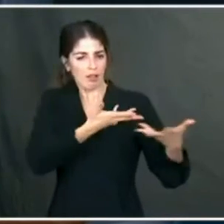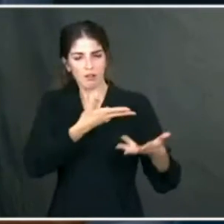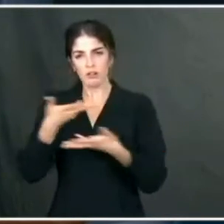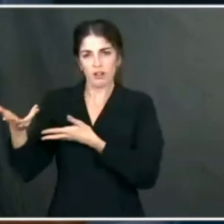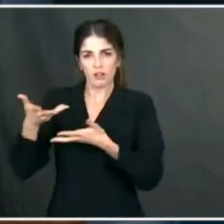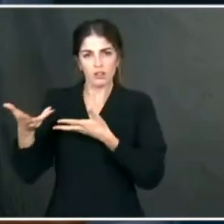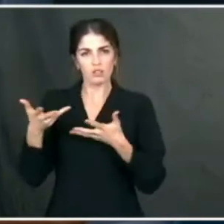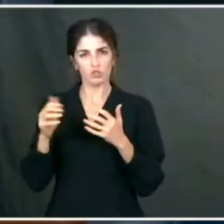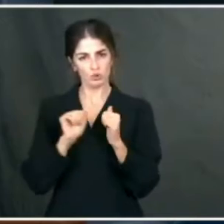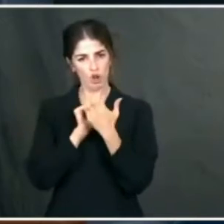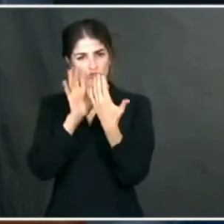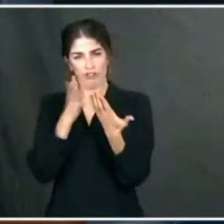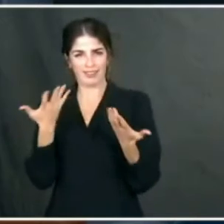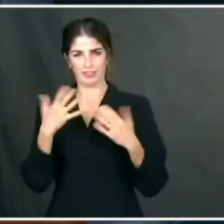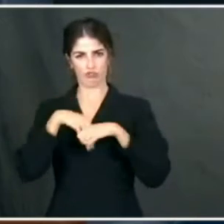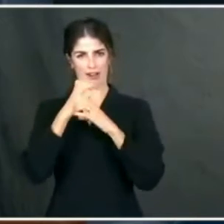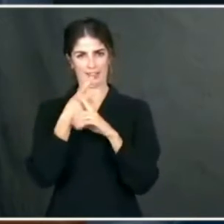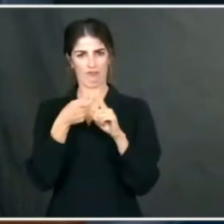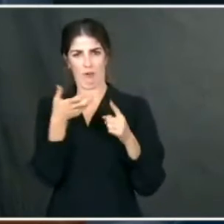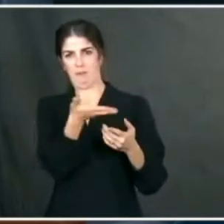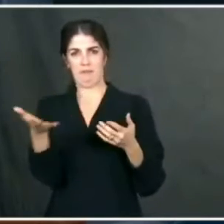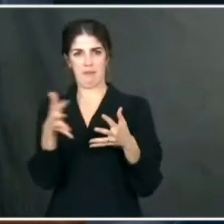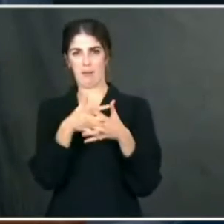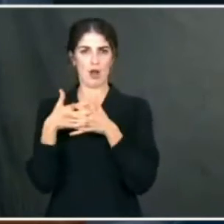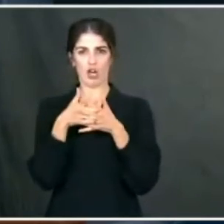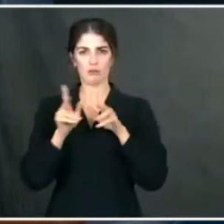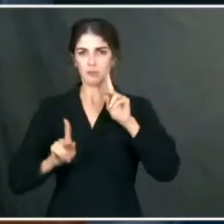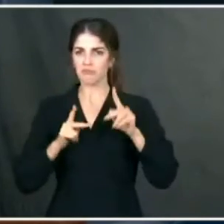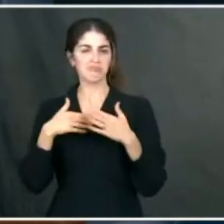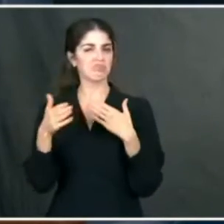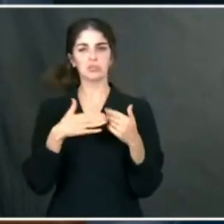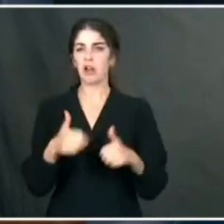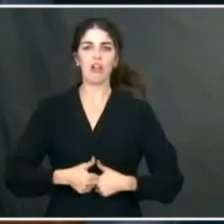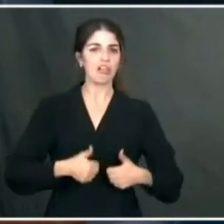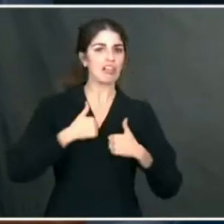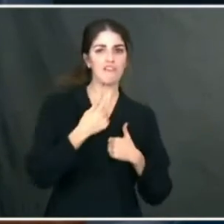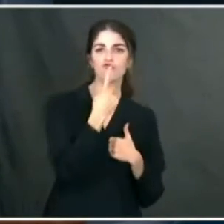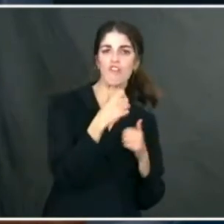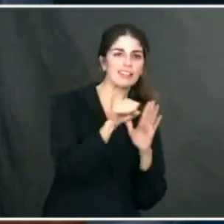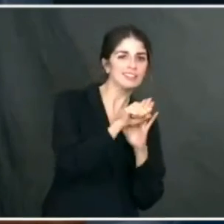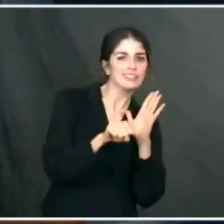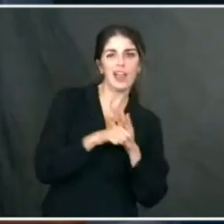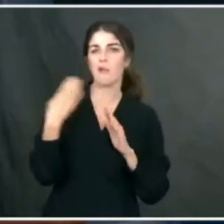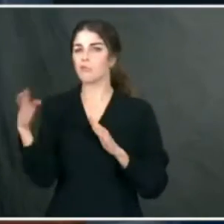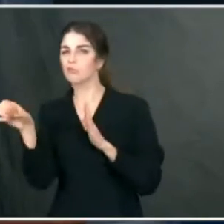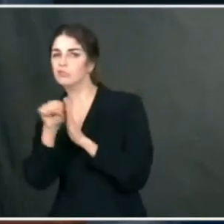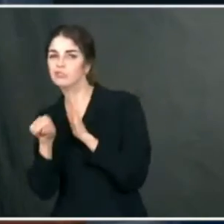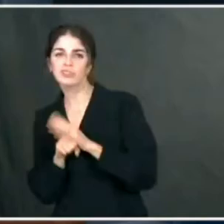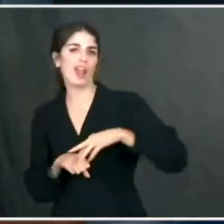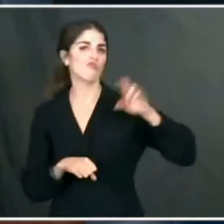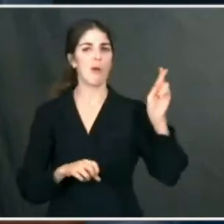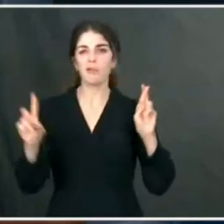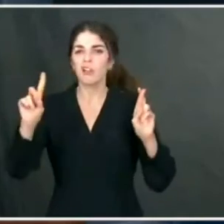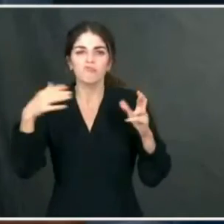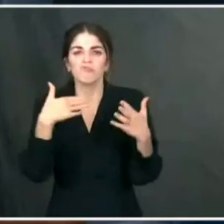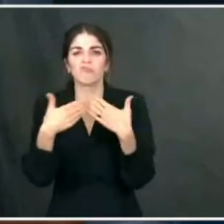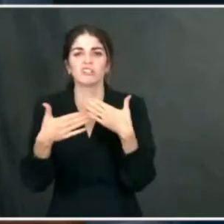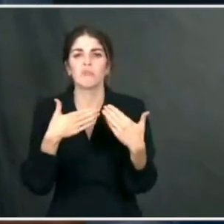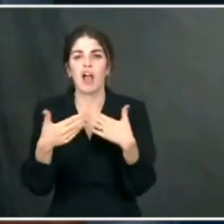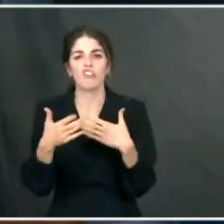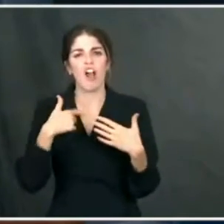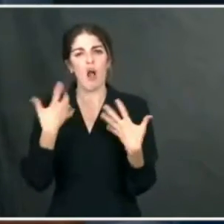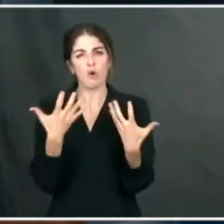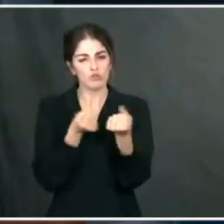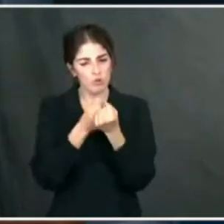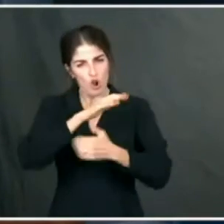address the crises that the American people are facing, whether they live in red states or blue states or Democrats or Republicans.